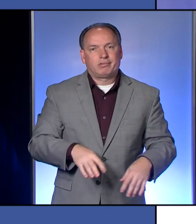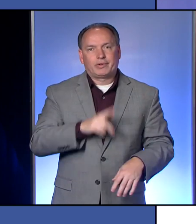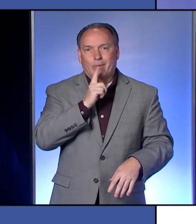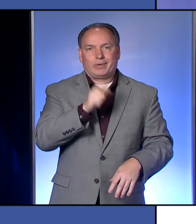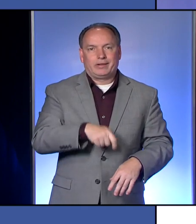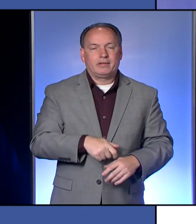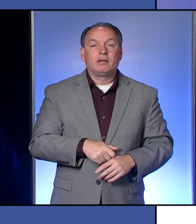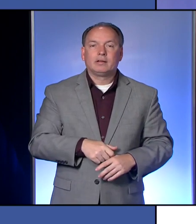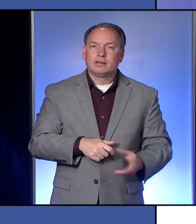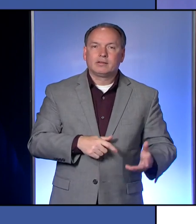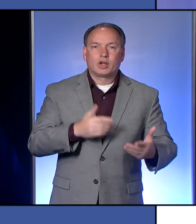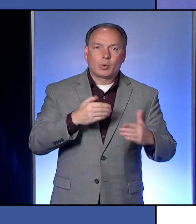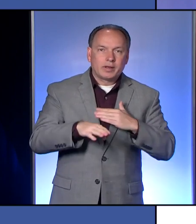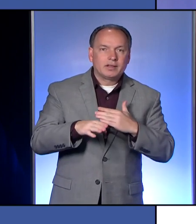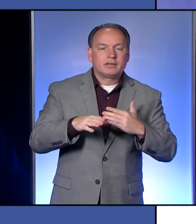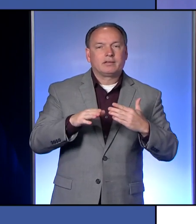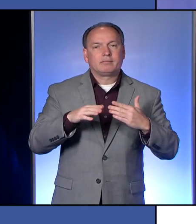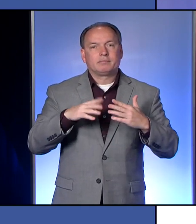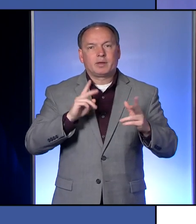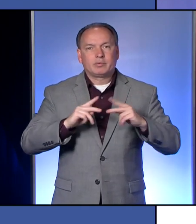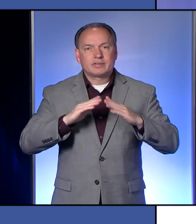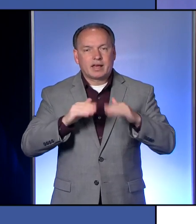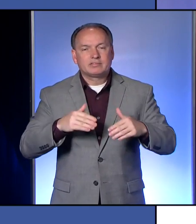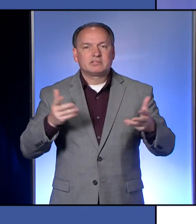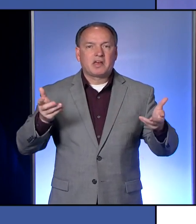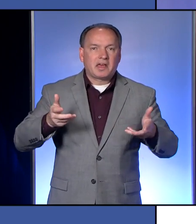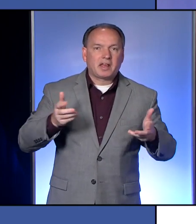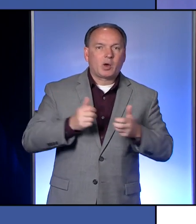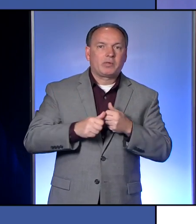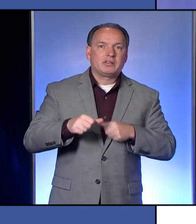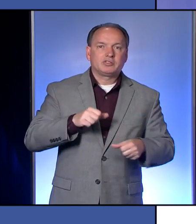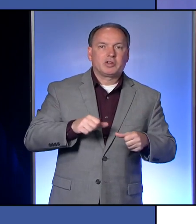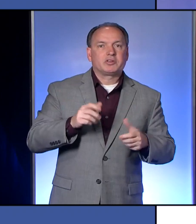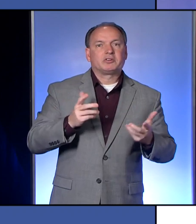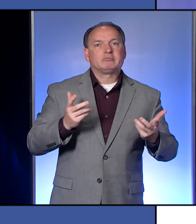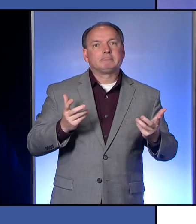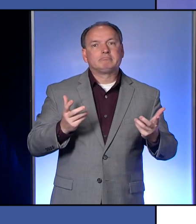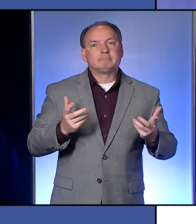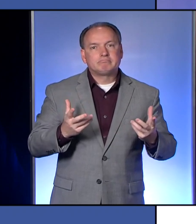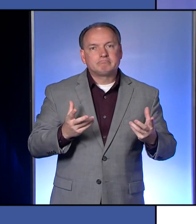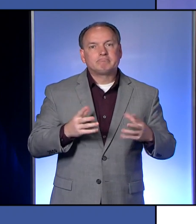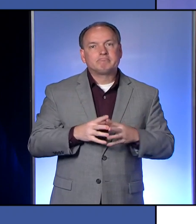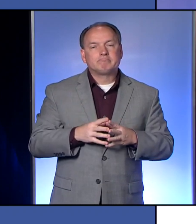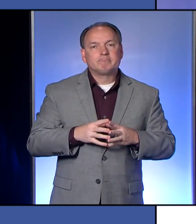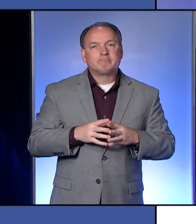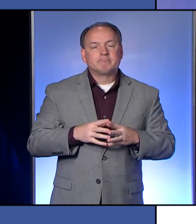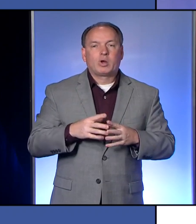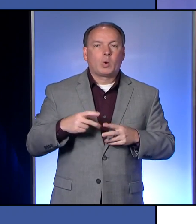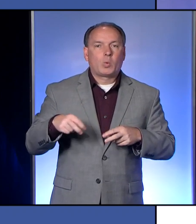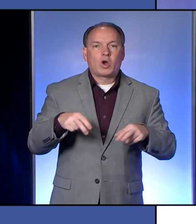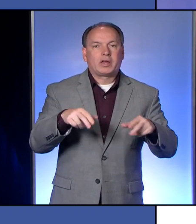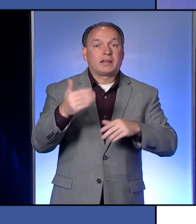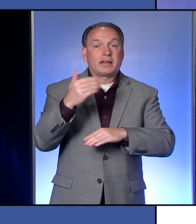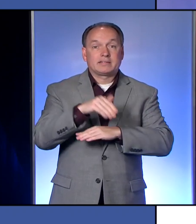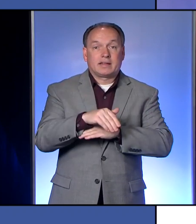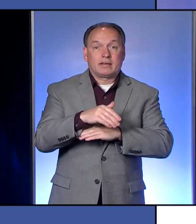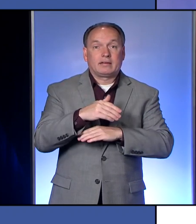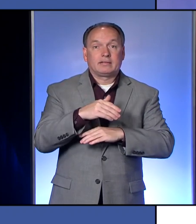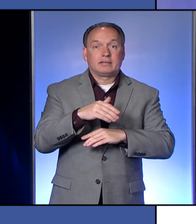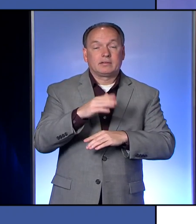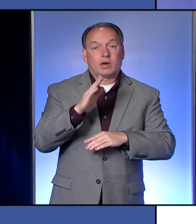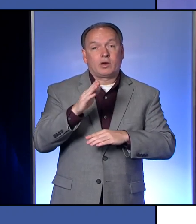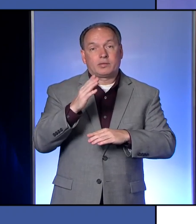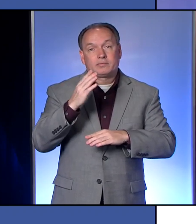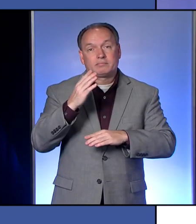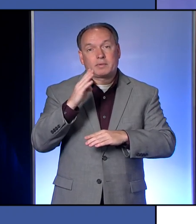they're just going into people's houses, you know, hanging out with each other. You I was walking last night down along